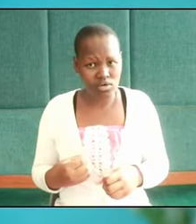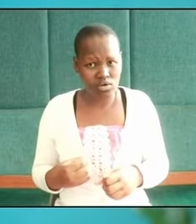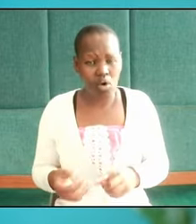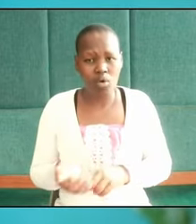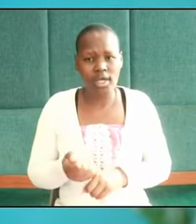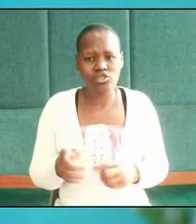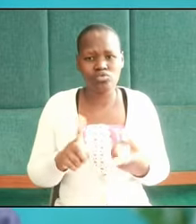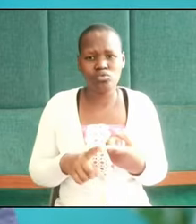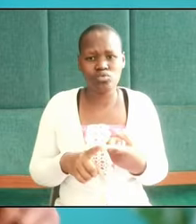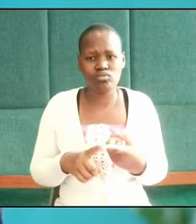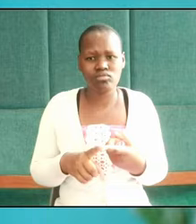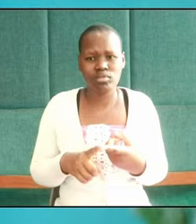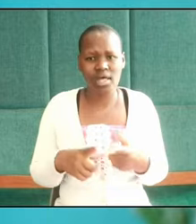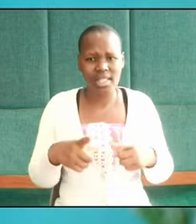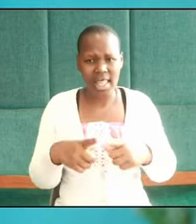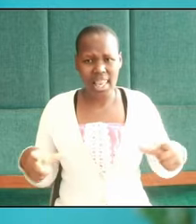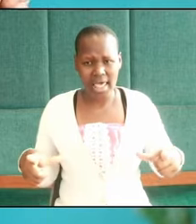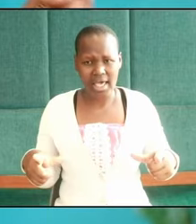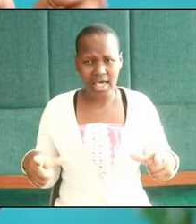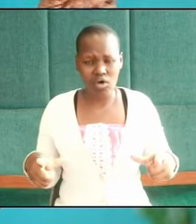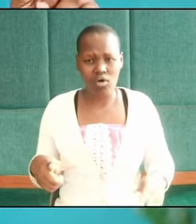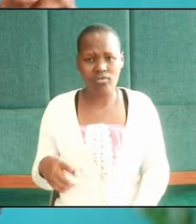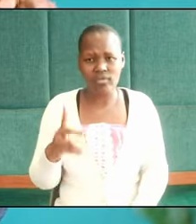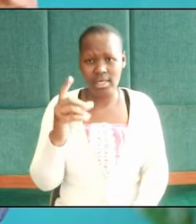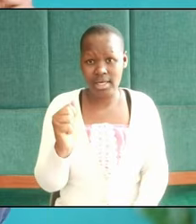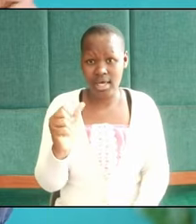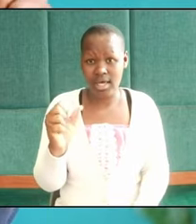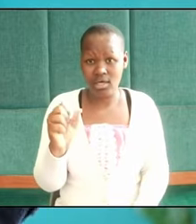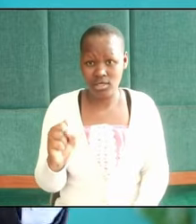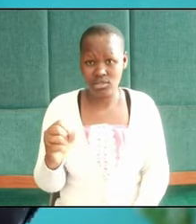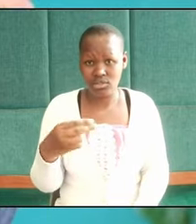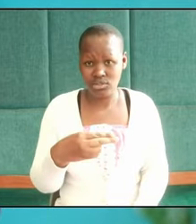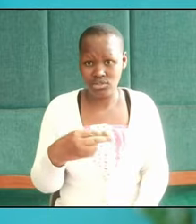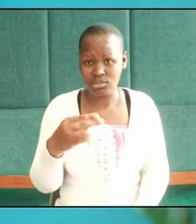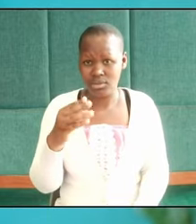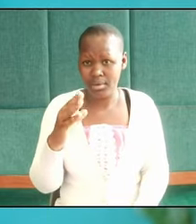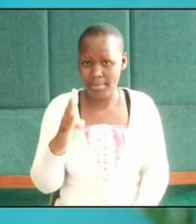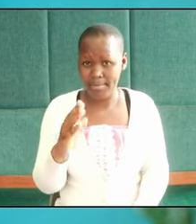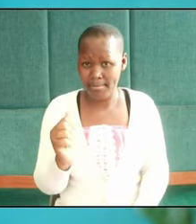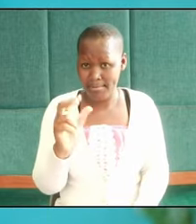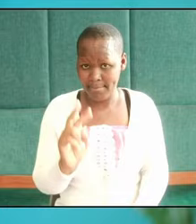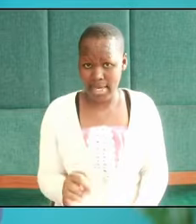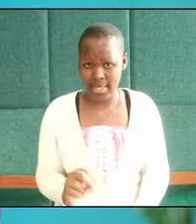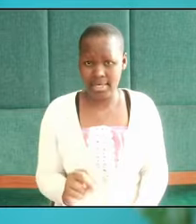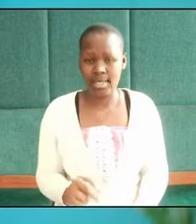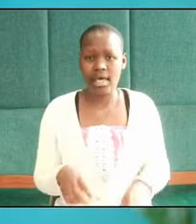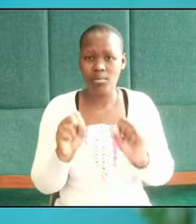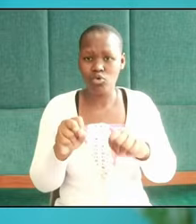Dashban. And he was told, you will be able to be a king one time,